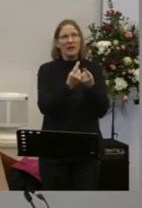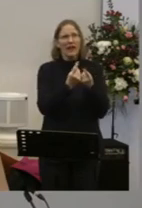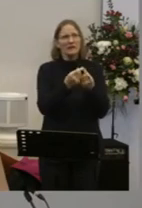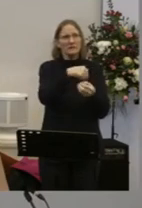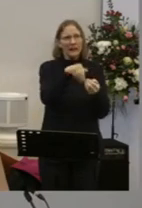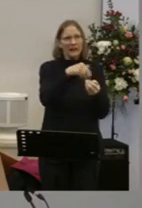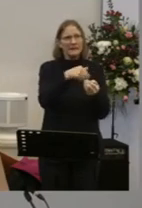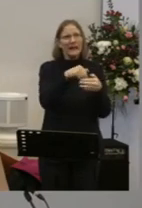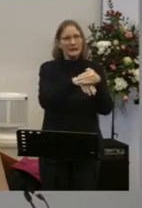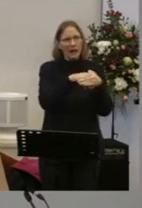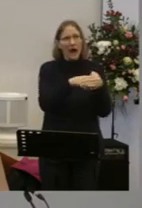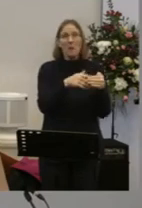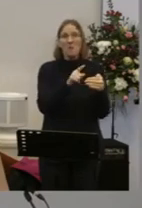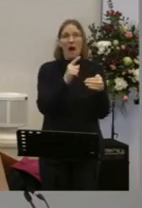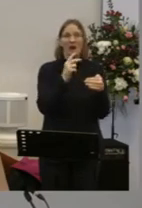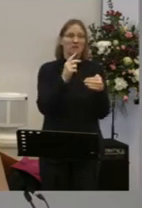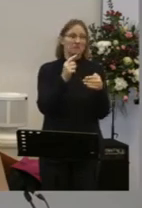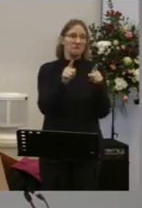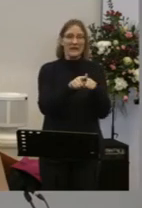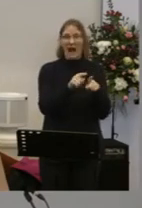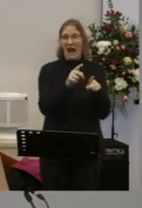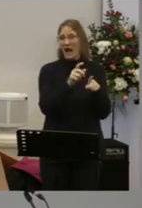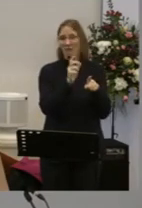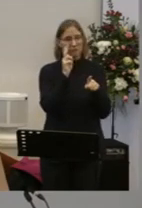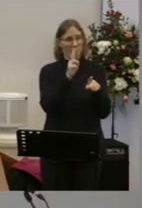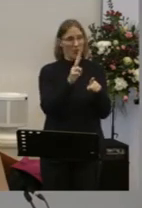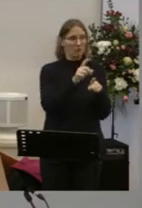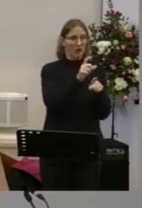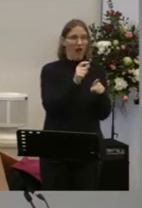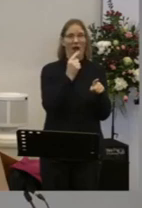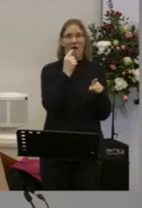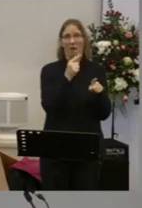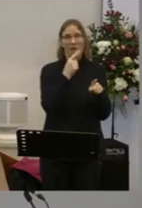price And did the same job What a great image that is of adoption